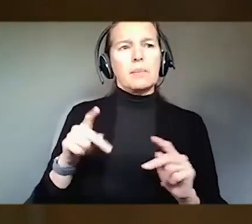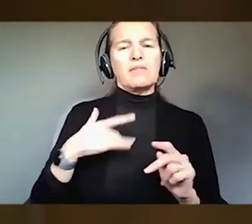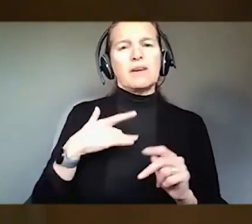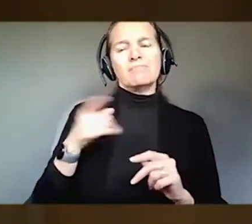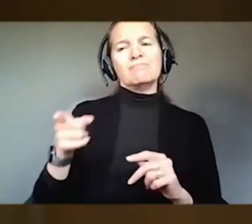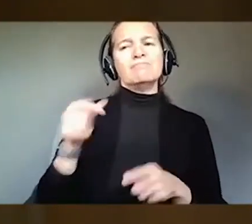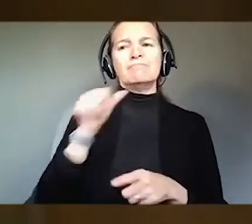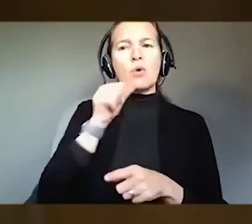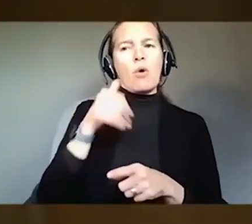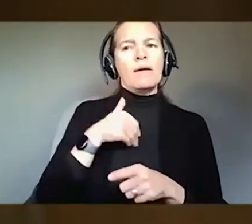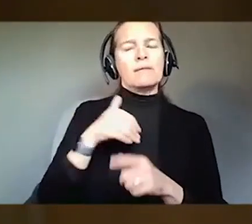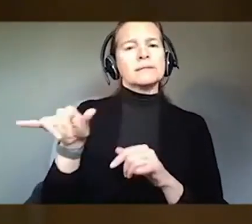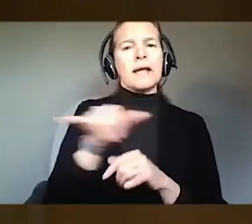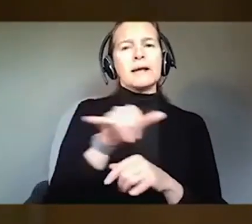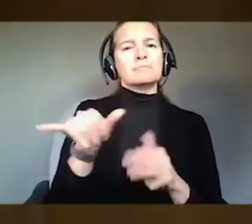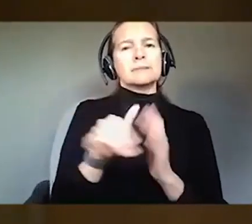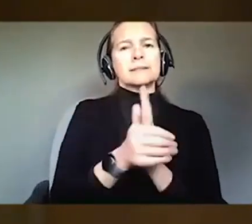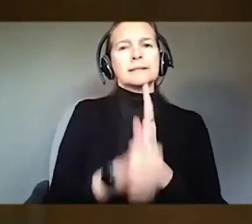else because they do.